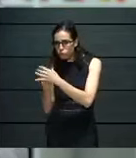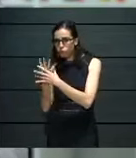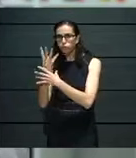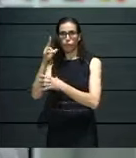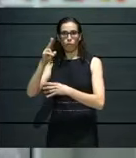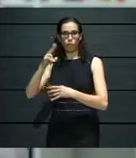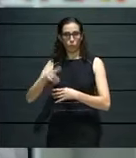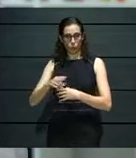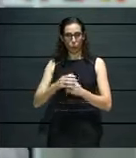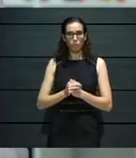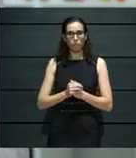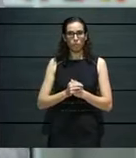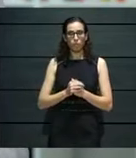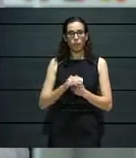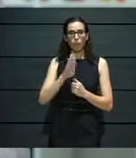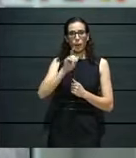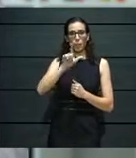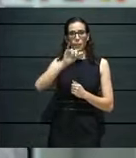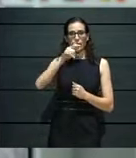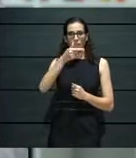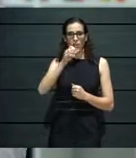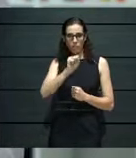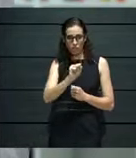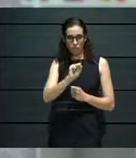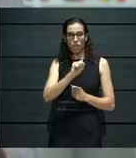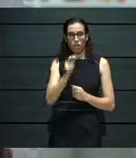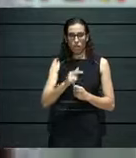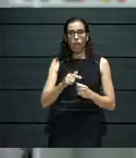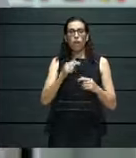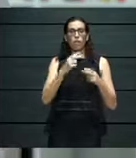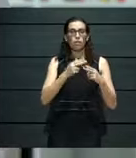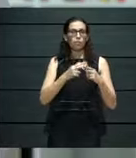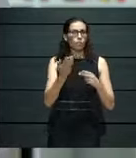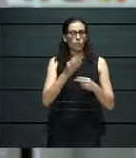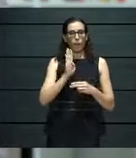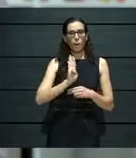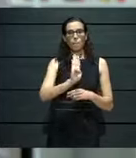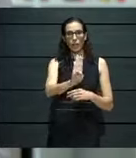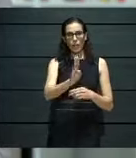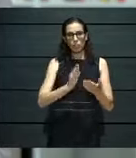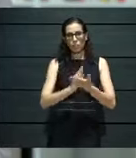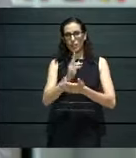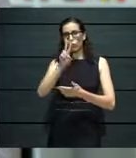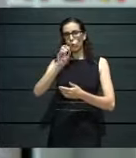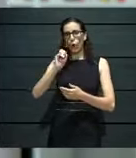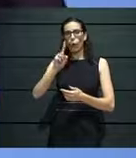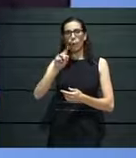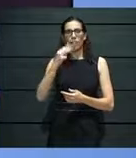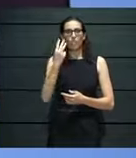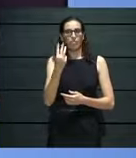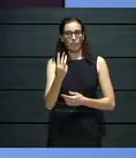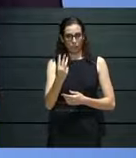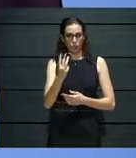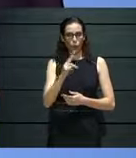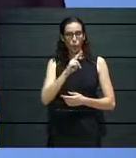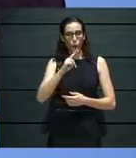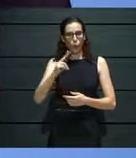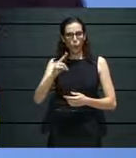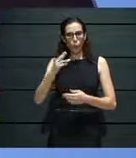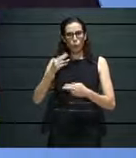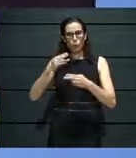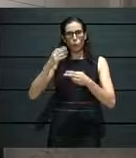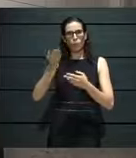Blitz is a contemporary art space in Valletta, which was founded in 2013. It is housed within a